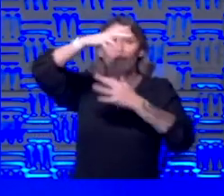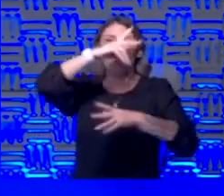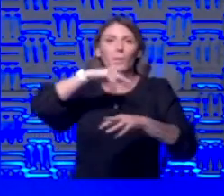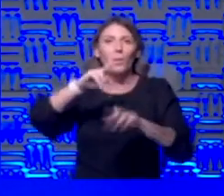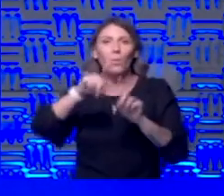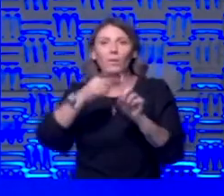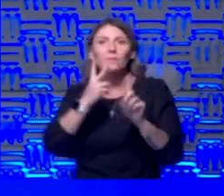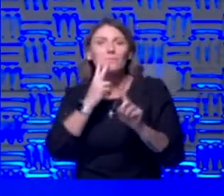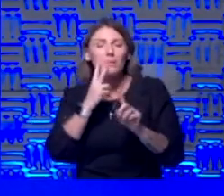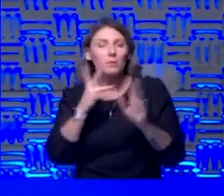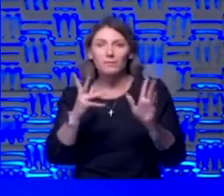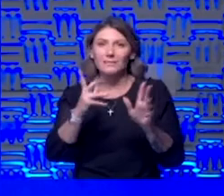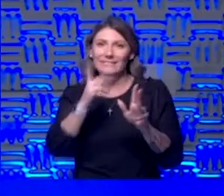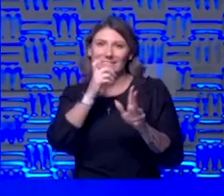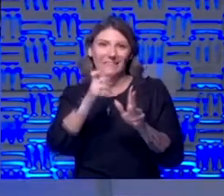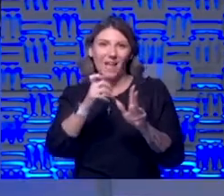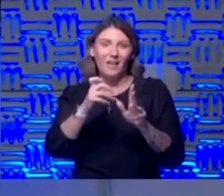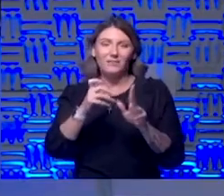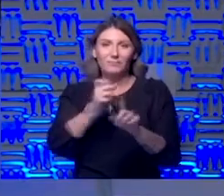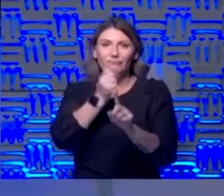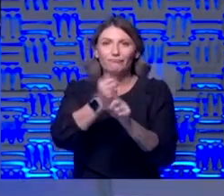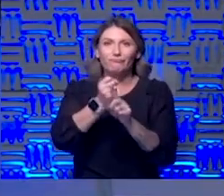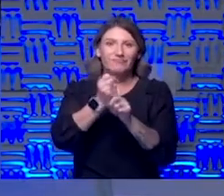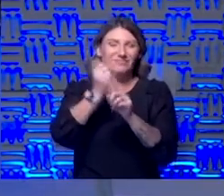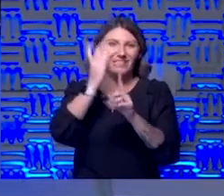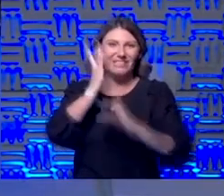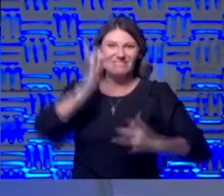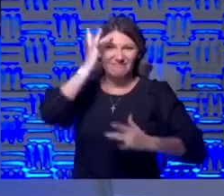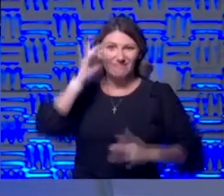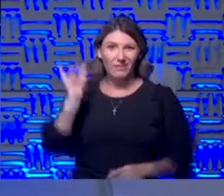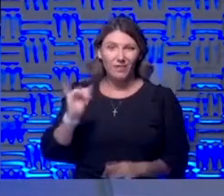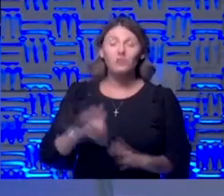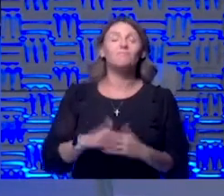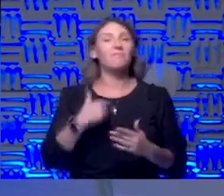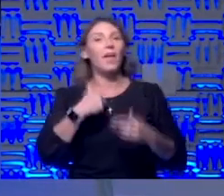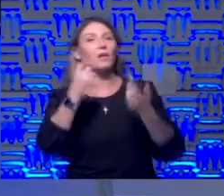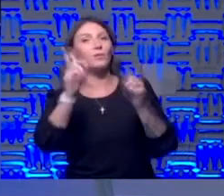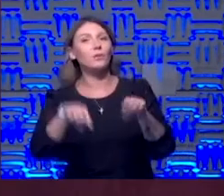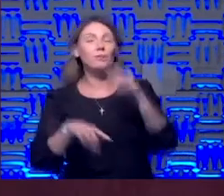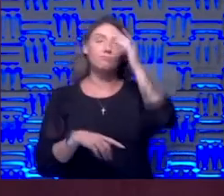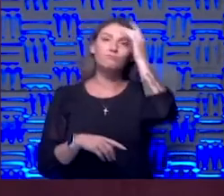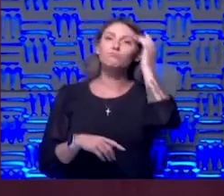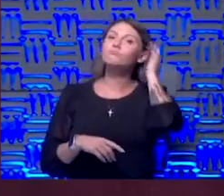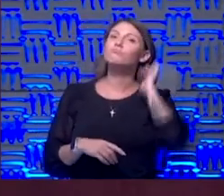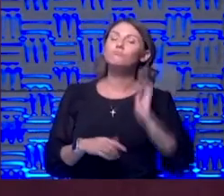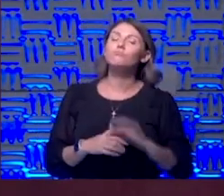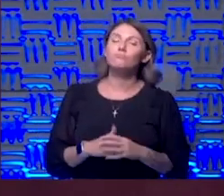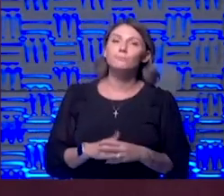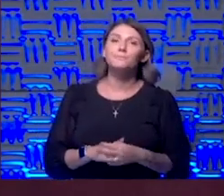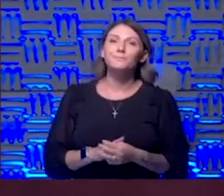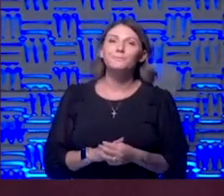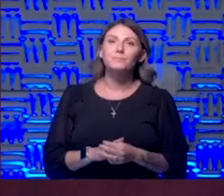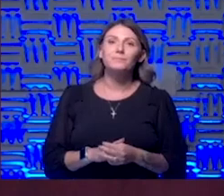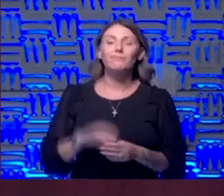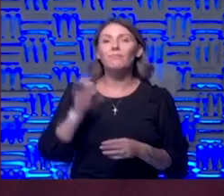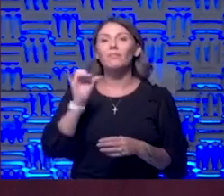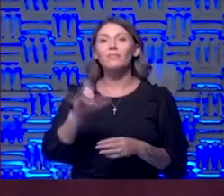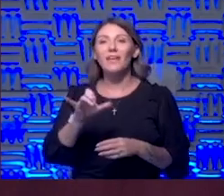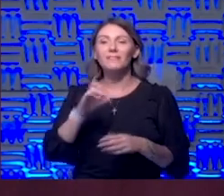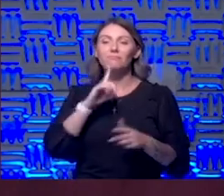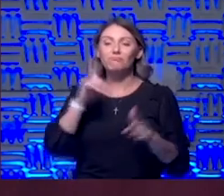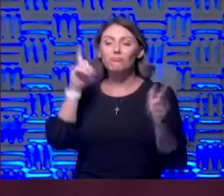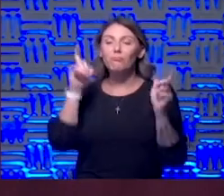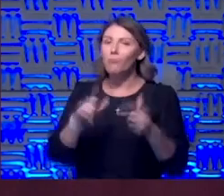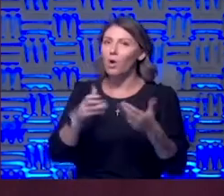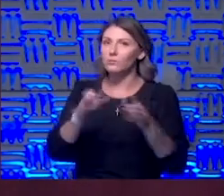cause really significant infection any thoughts on that as well no I agree I mean that there is that that's a very small